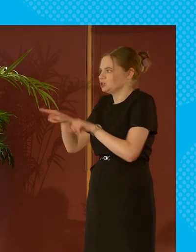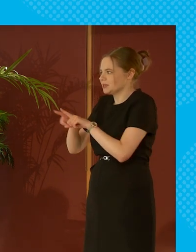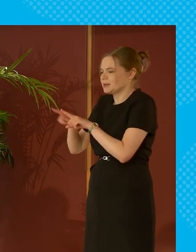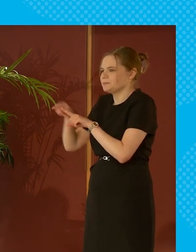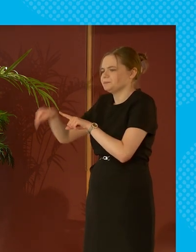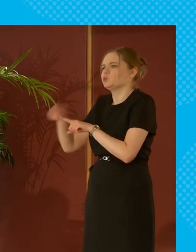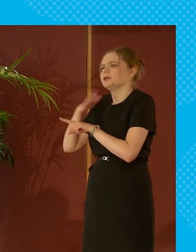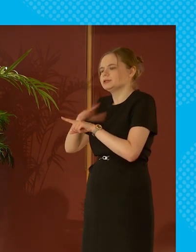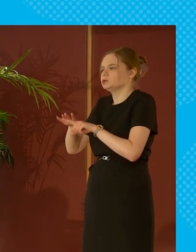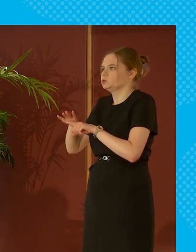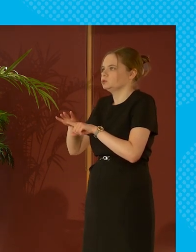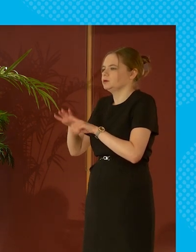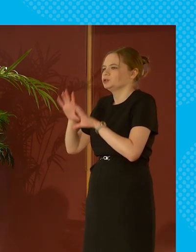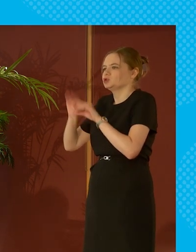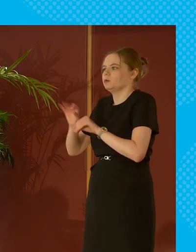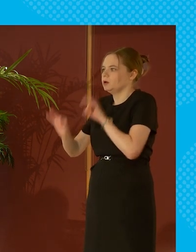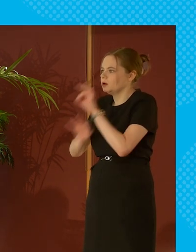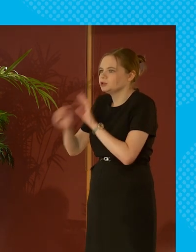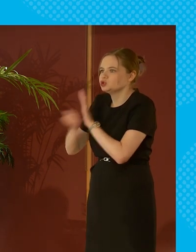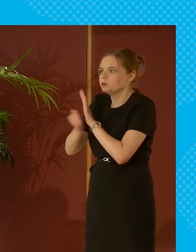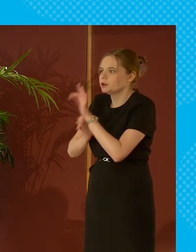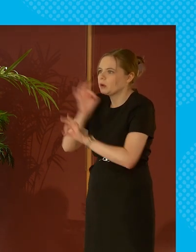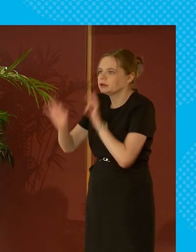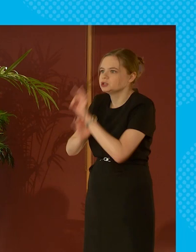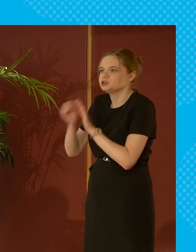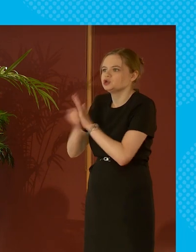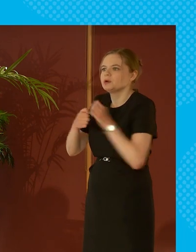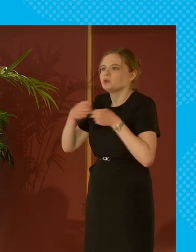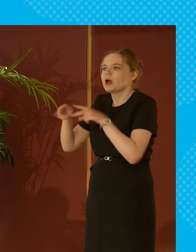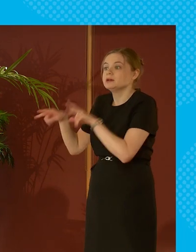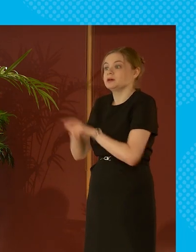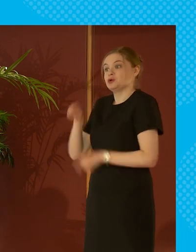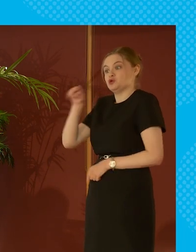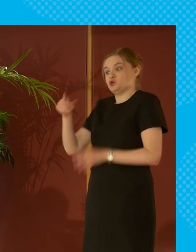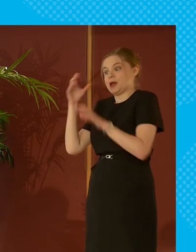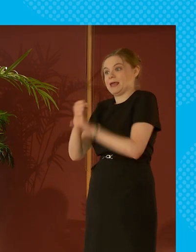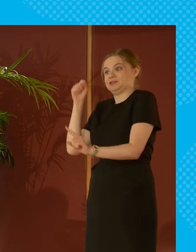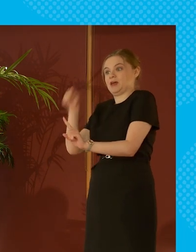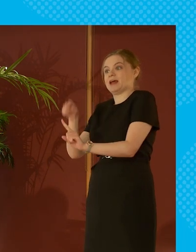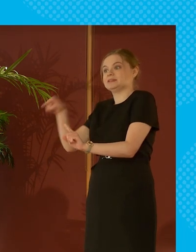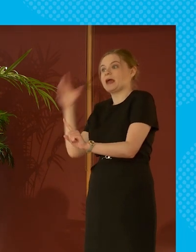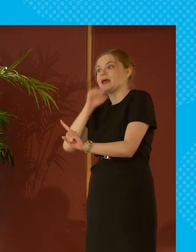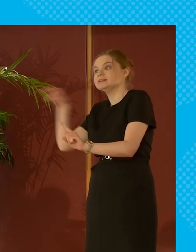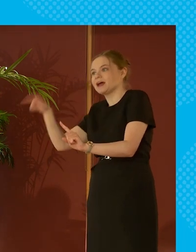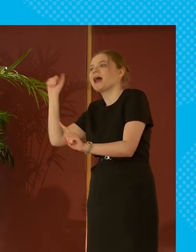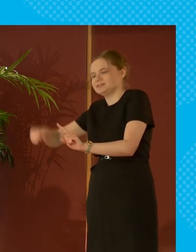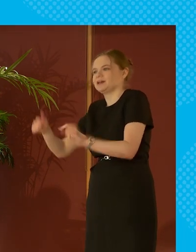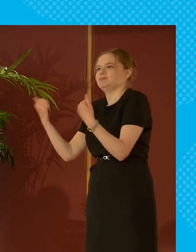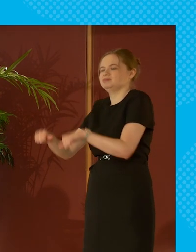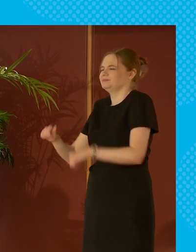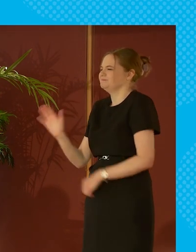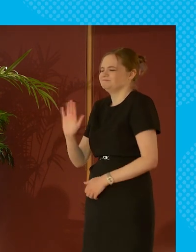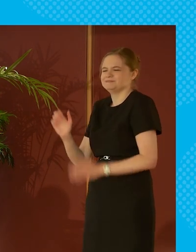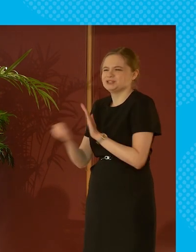partly we need to stop asking people stupid questions in stupid ways so it's like do you hate this thing that sounds hateful yes